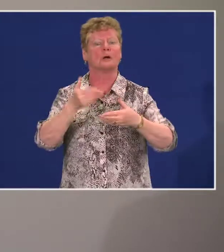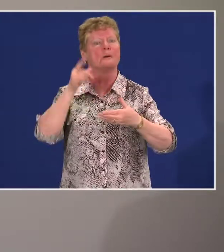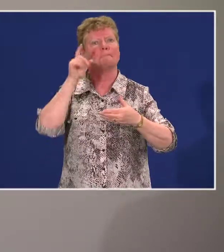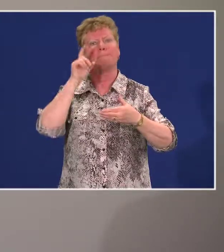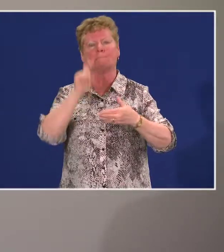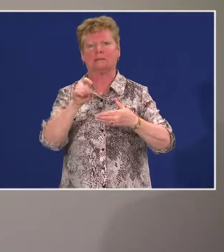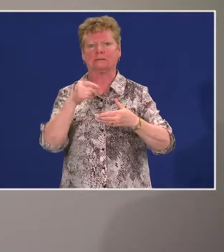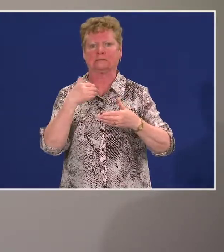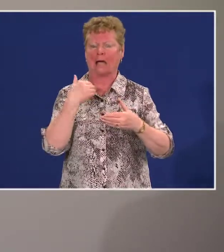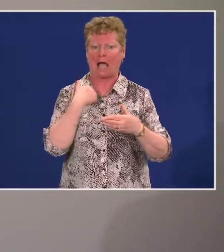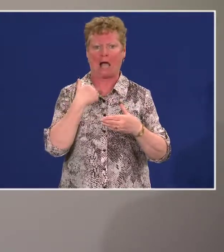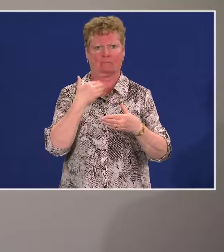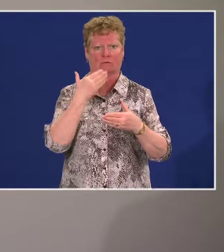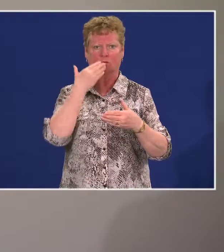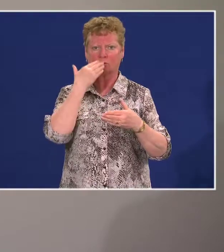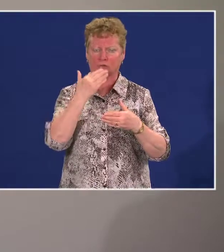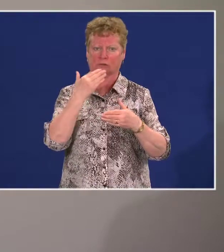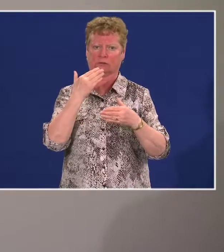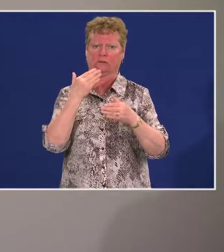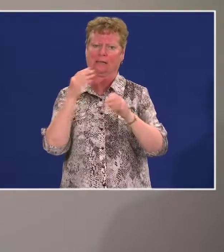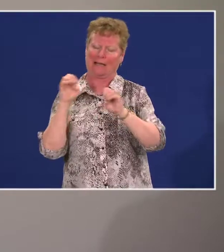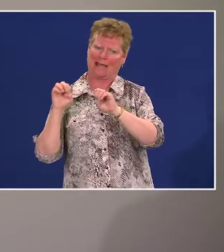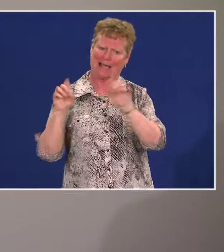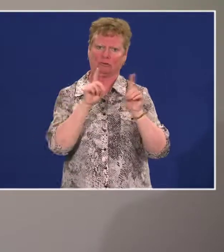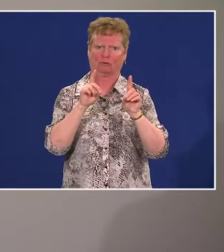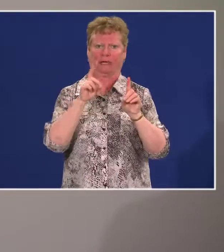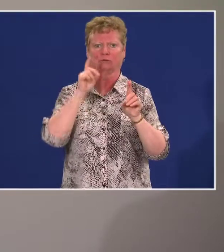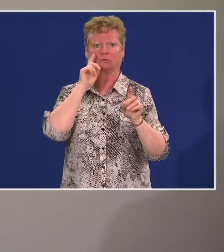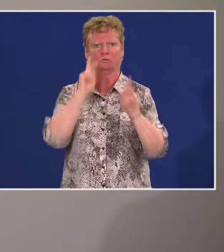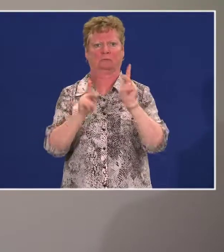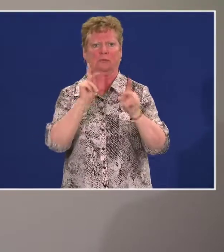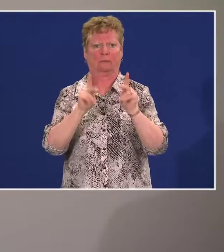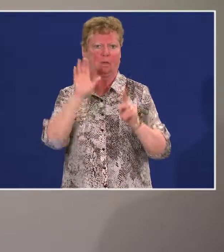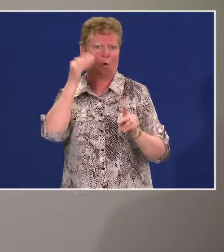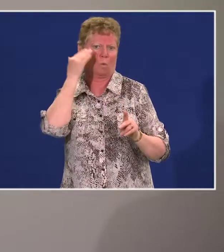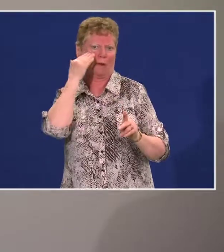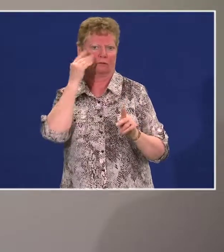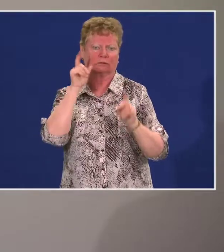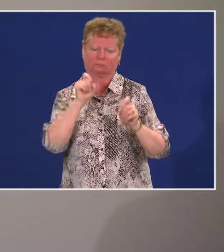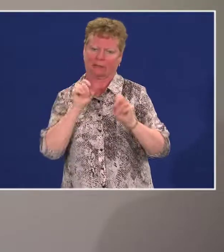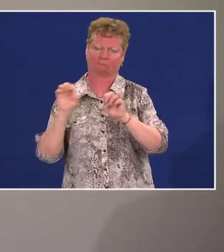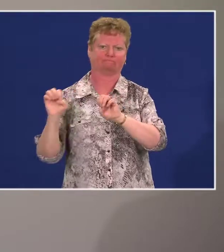very robust public education and awareness campaign.